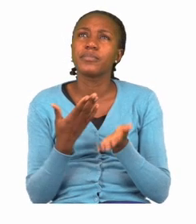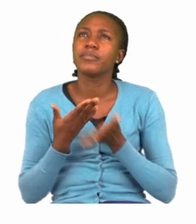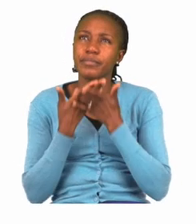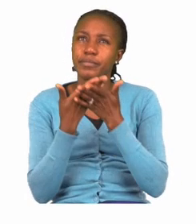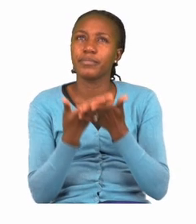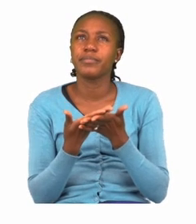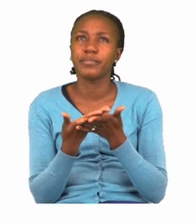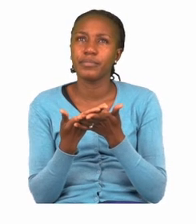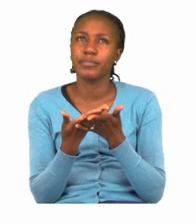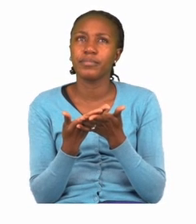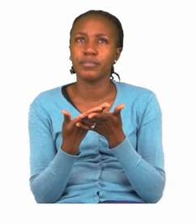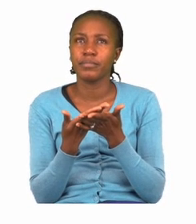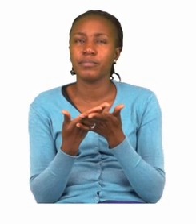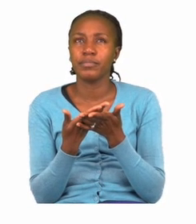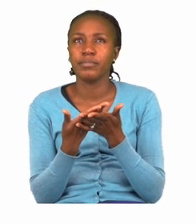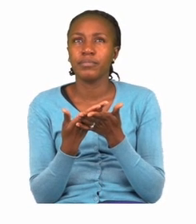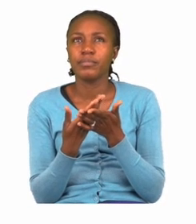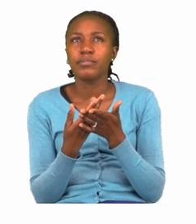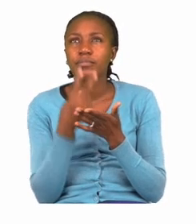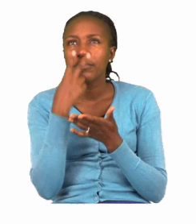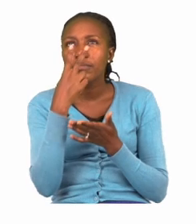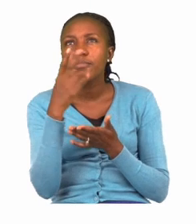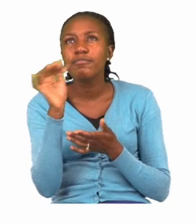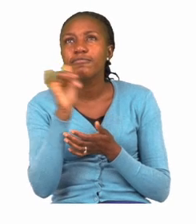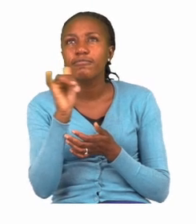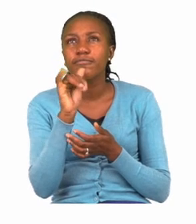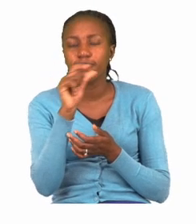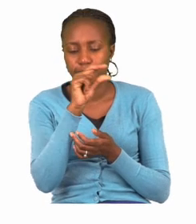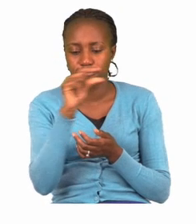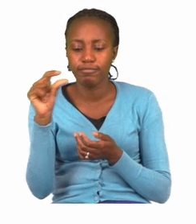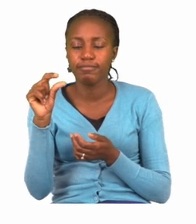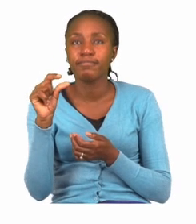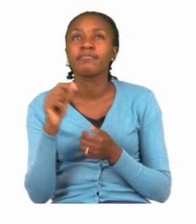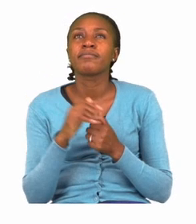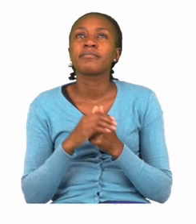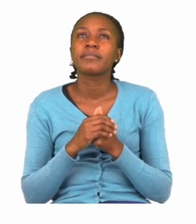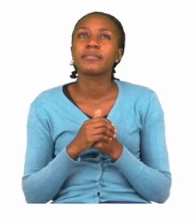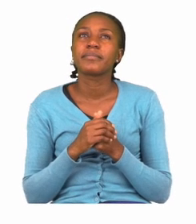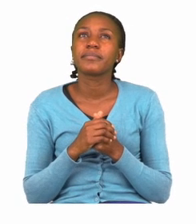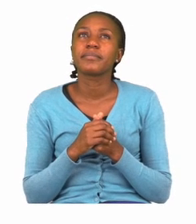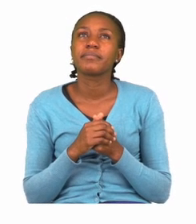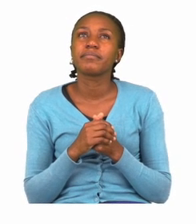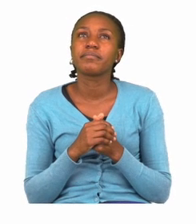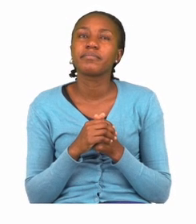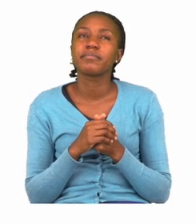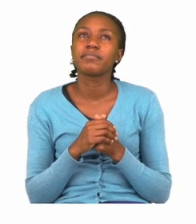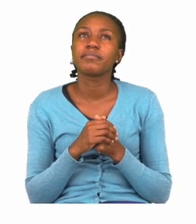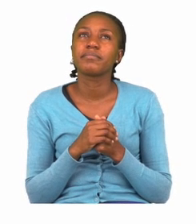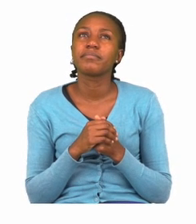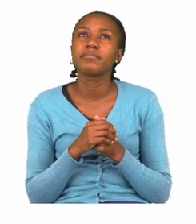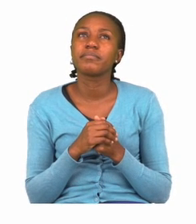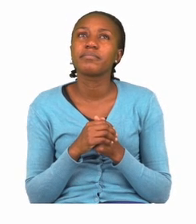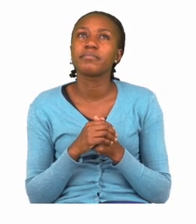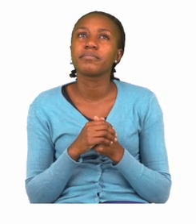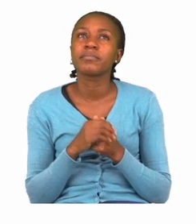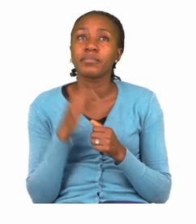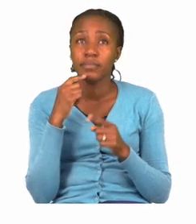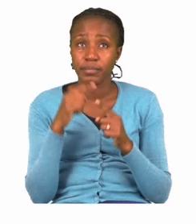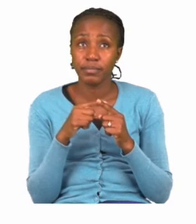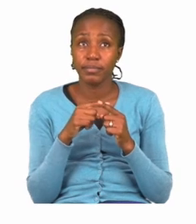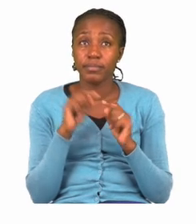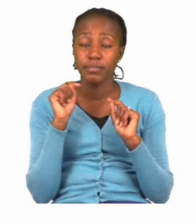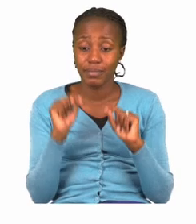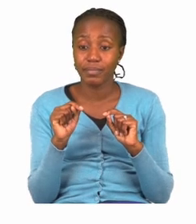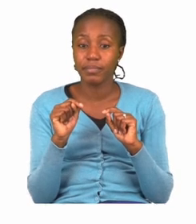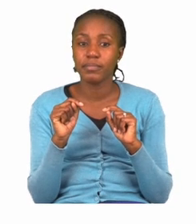find or know these words. The next part it says, you have to fill in